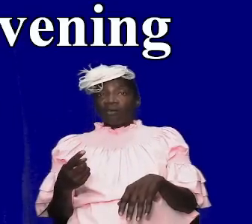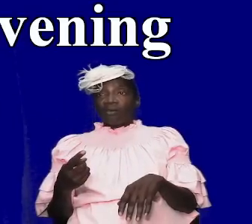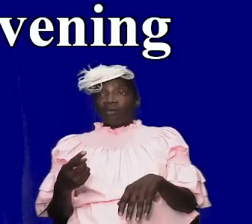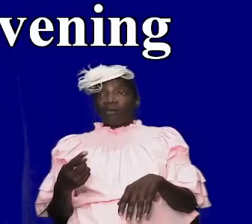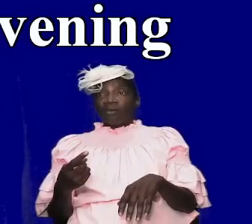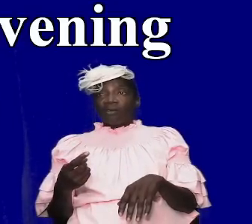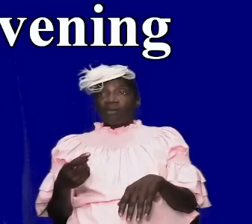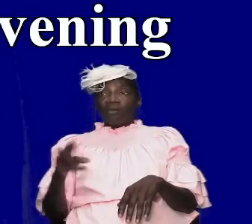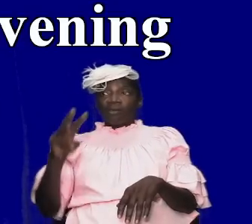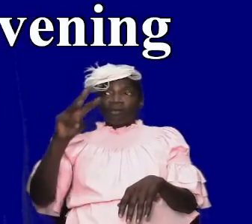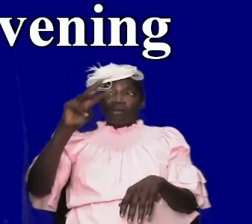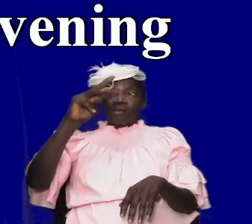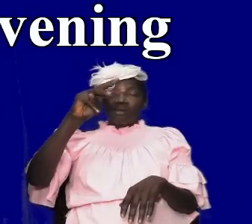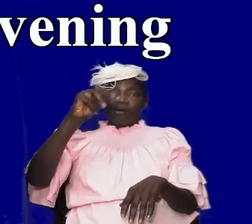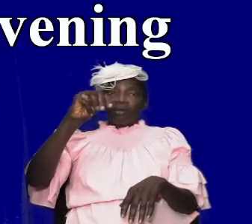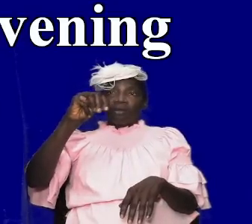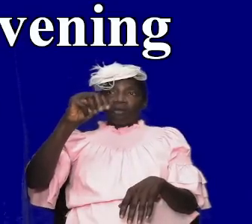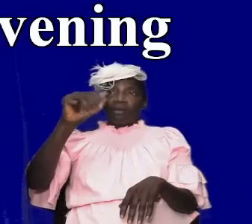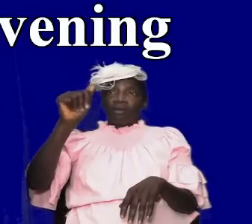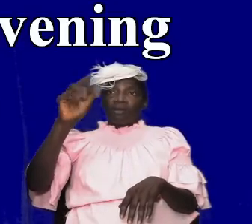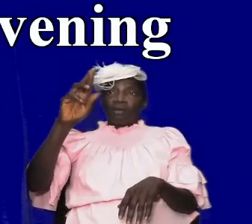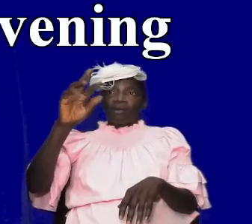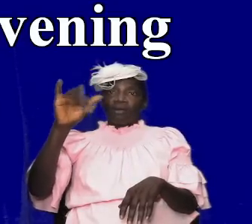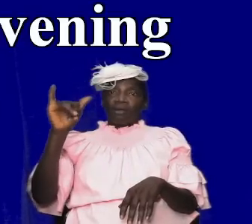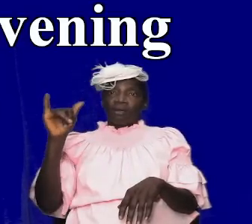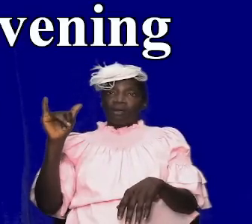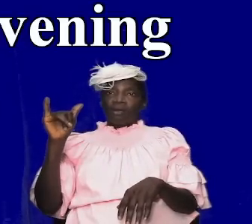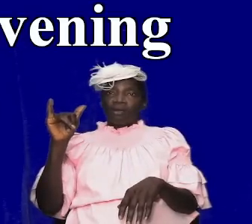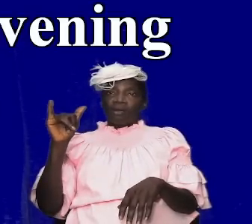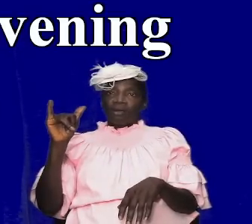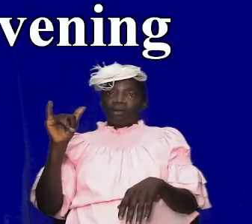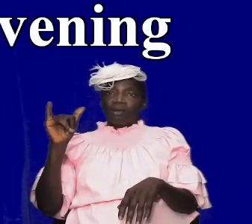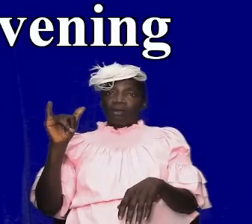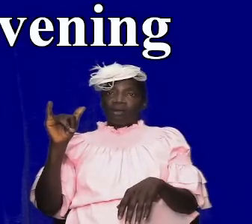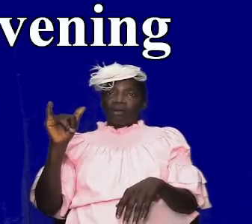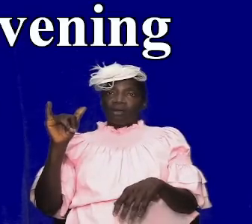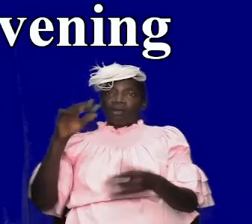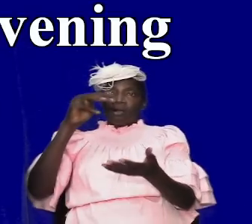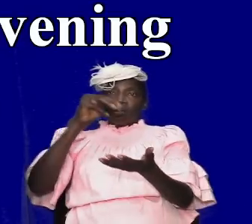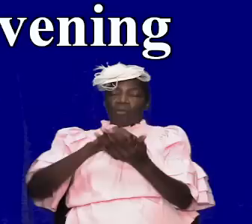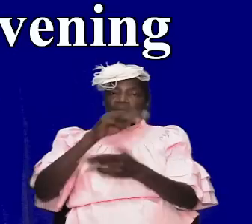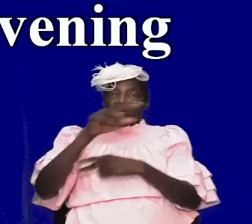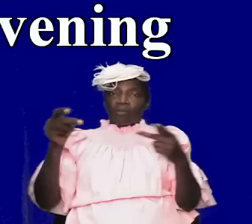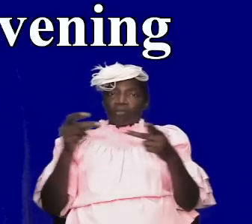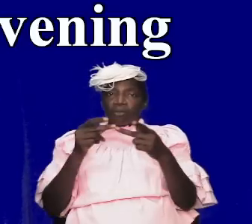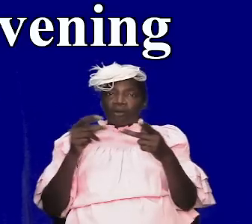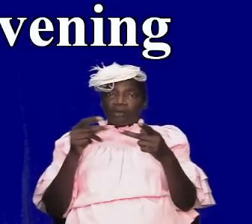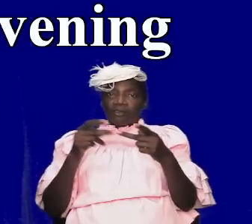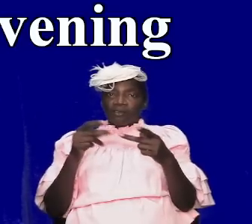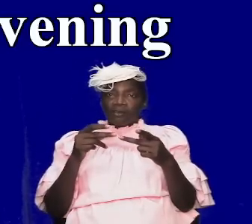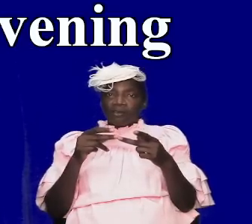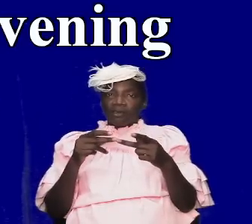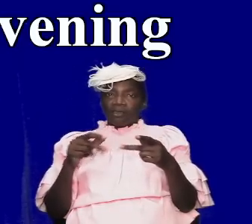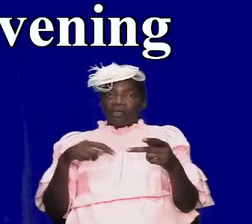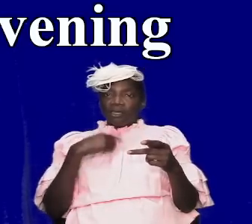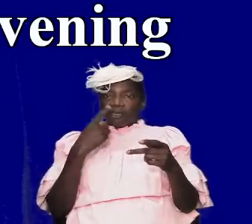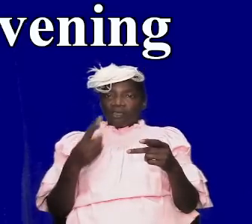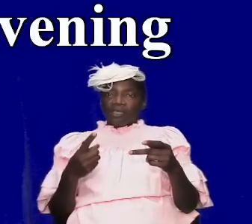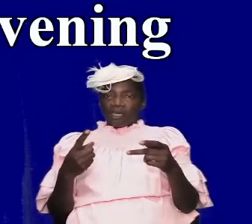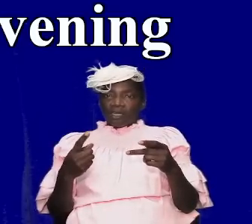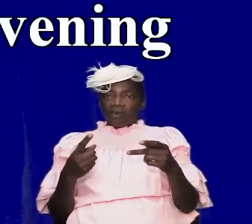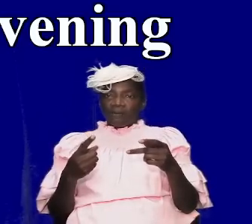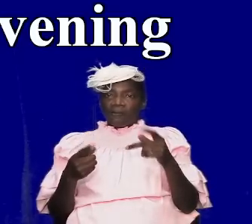is a um or mediator and they tell us a whole lot of stuff they tell us that we can